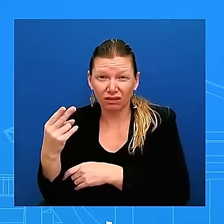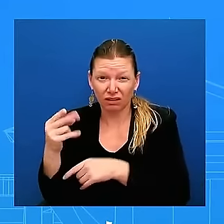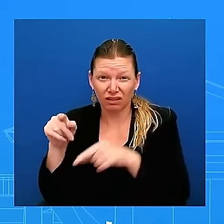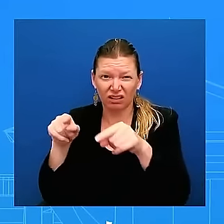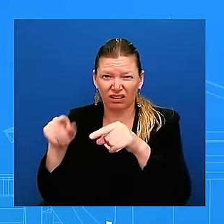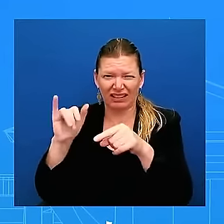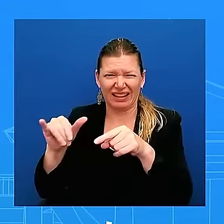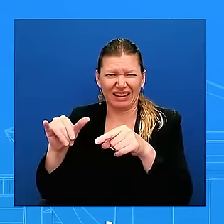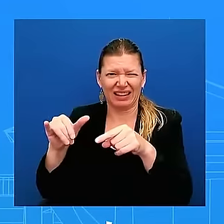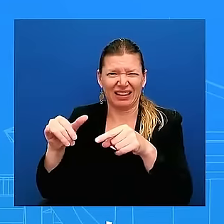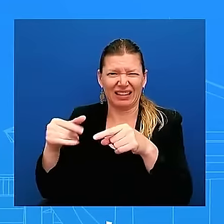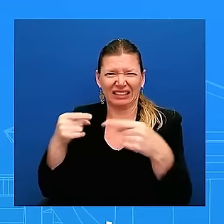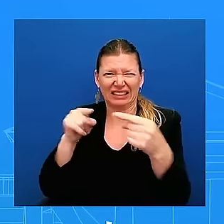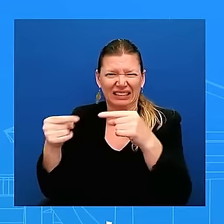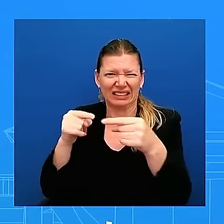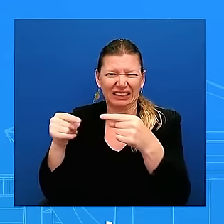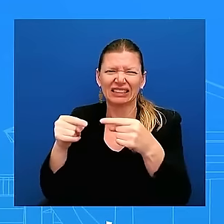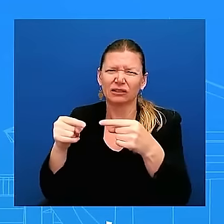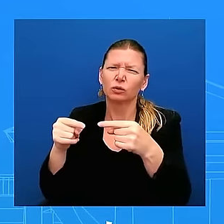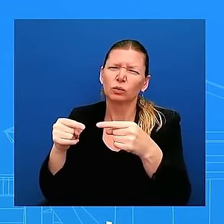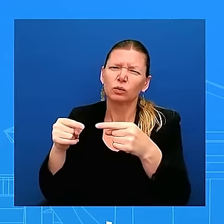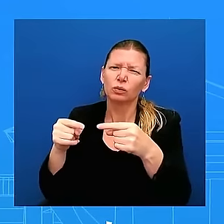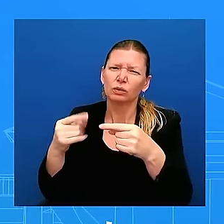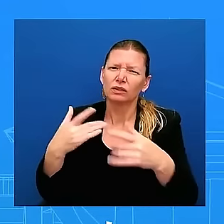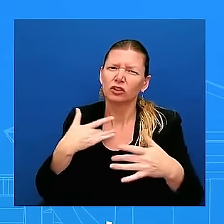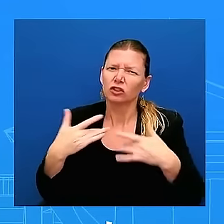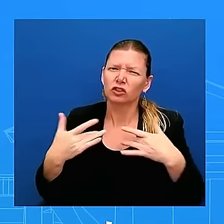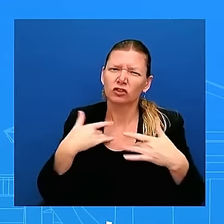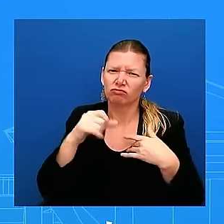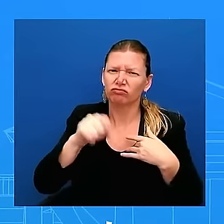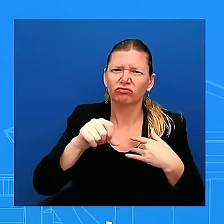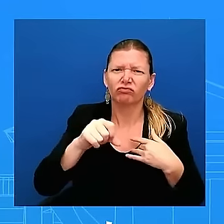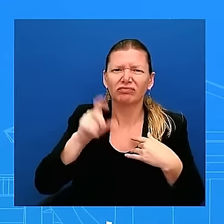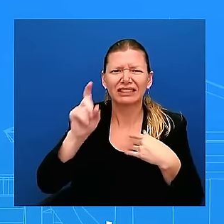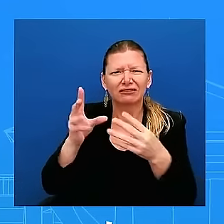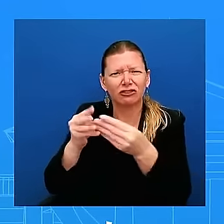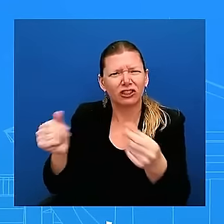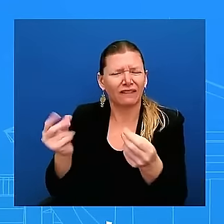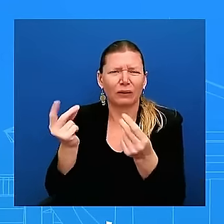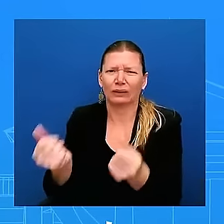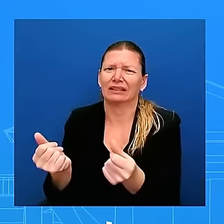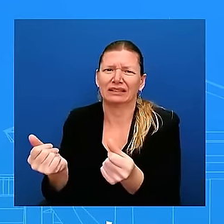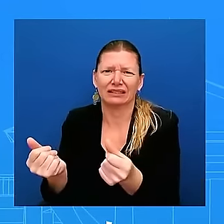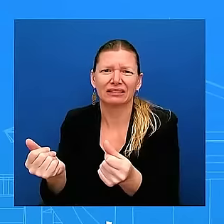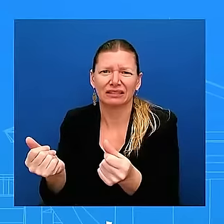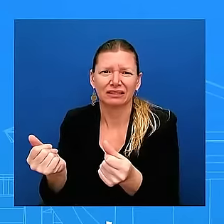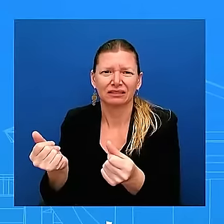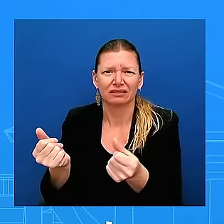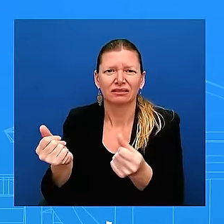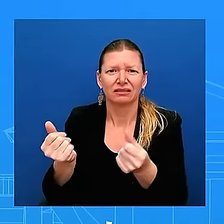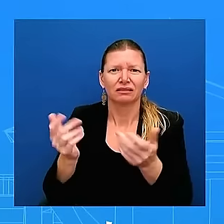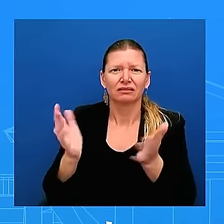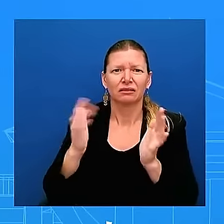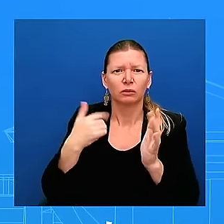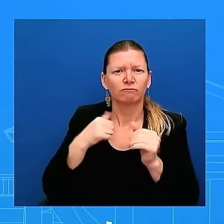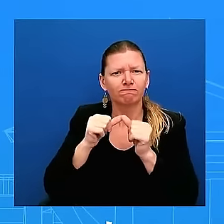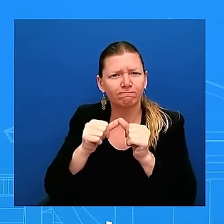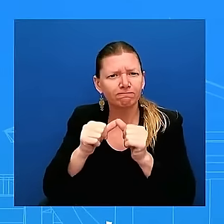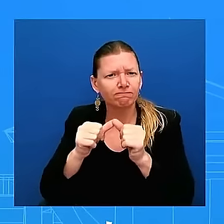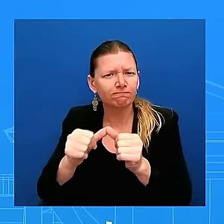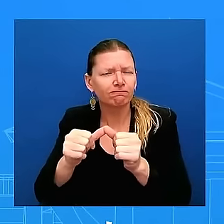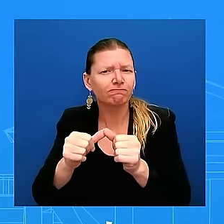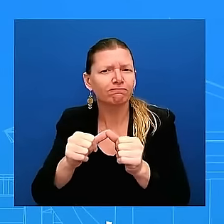resolve it quickly and diplomatically uh so we continue we continue to believe that there is going this should be a diplomatic resolution to this uh